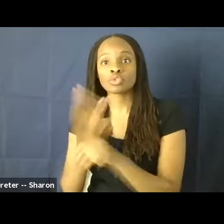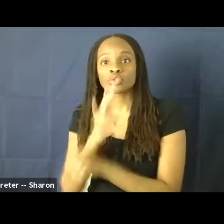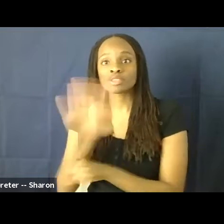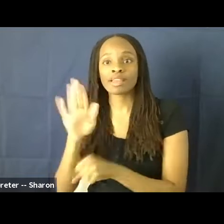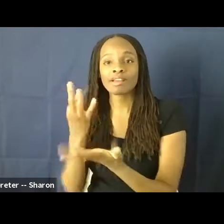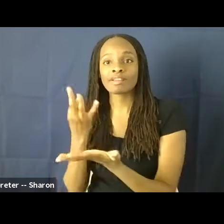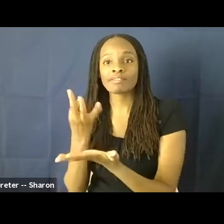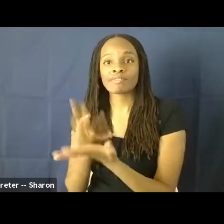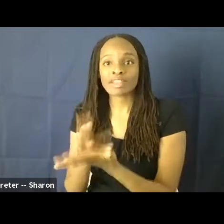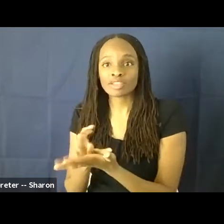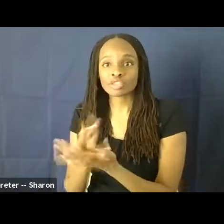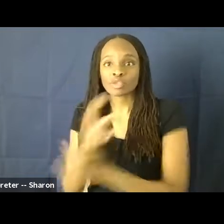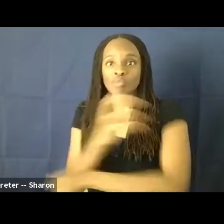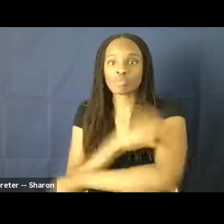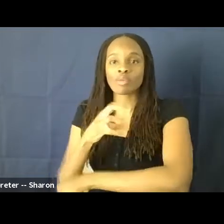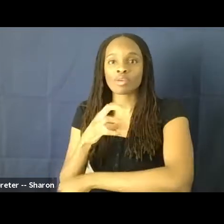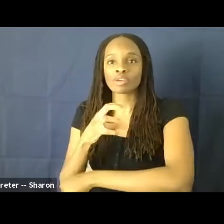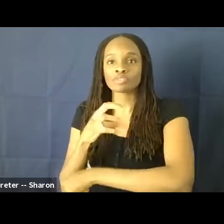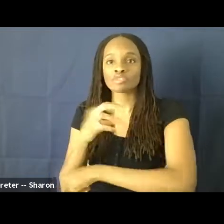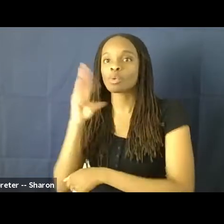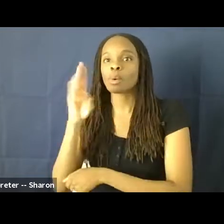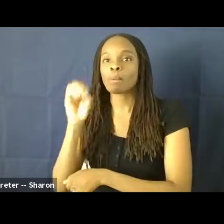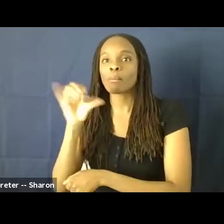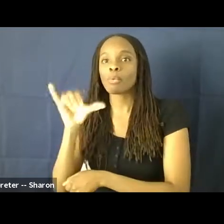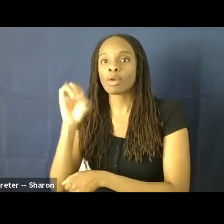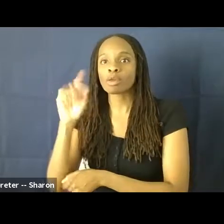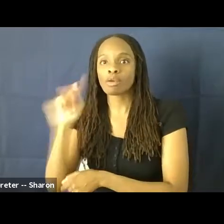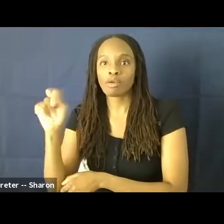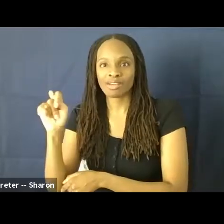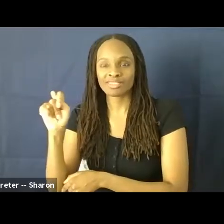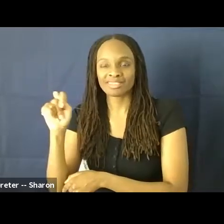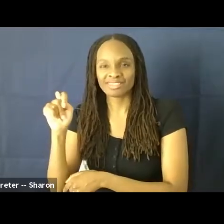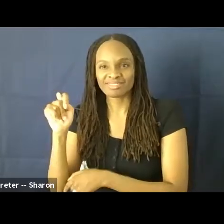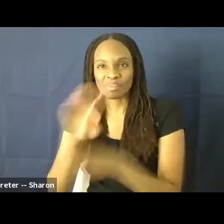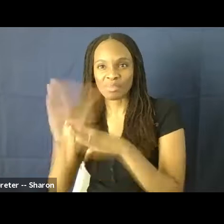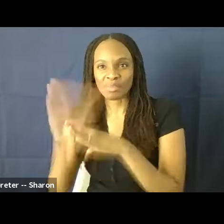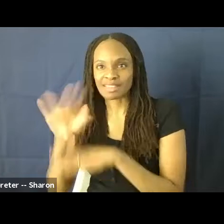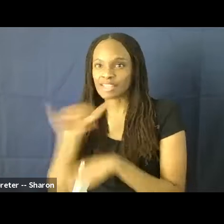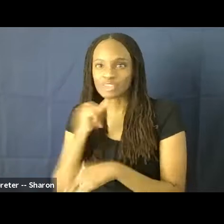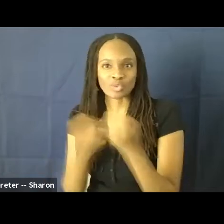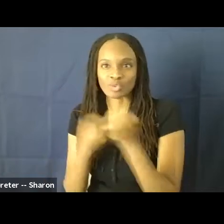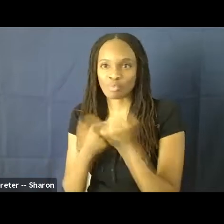to boycott certain corporations that they don't think are supporting the cause of racial justice.